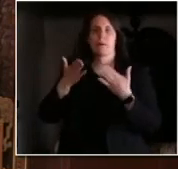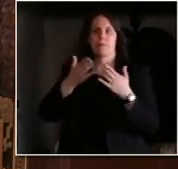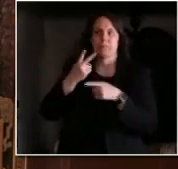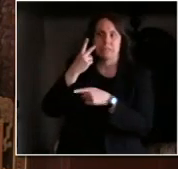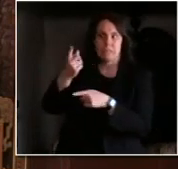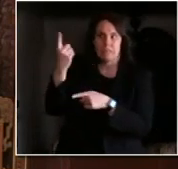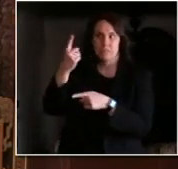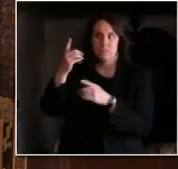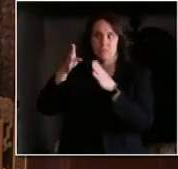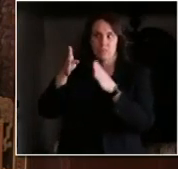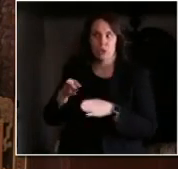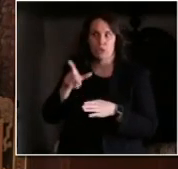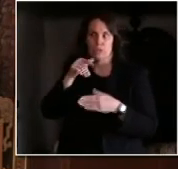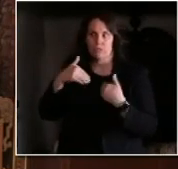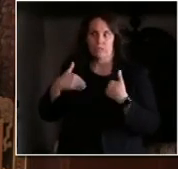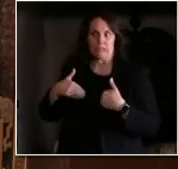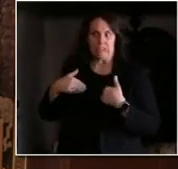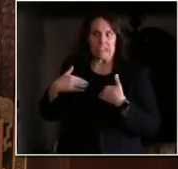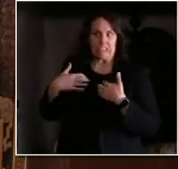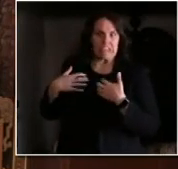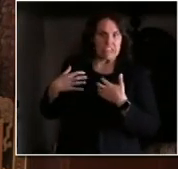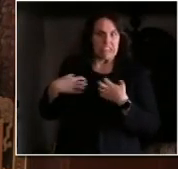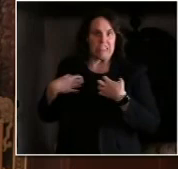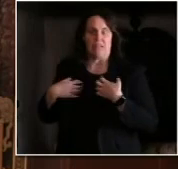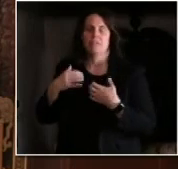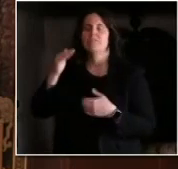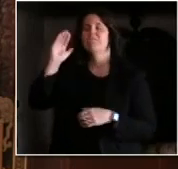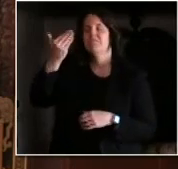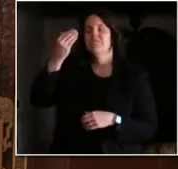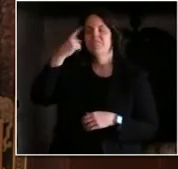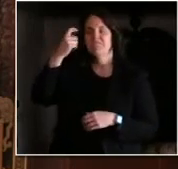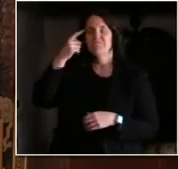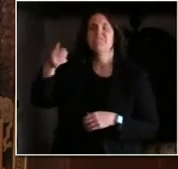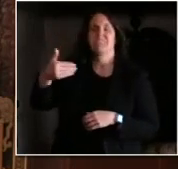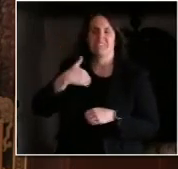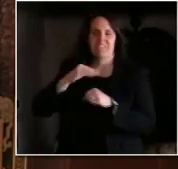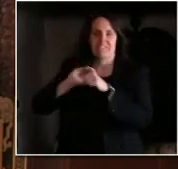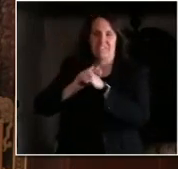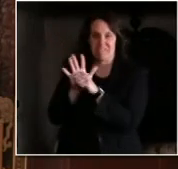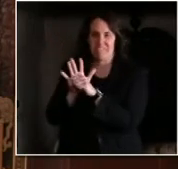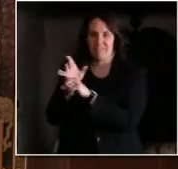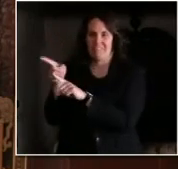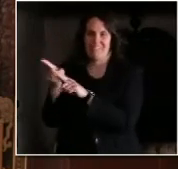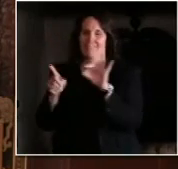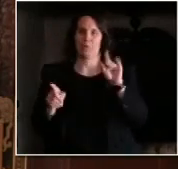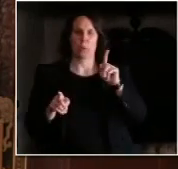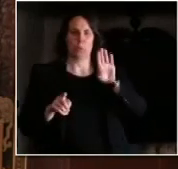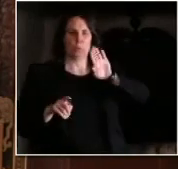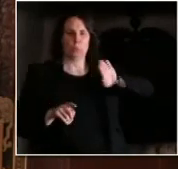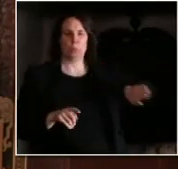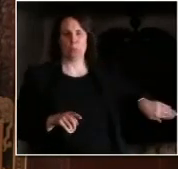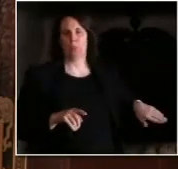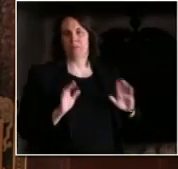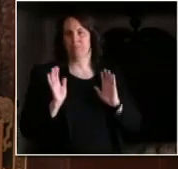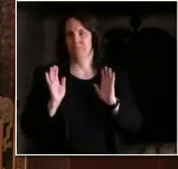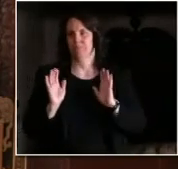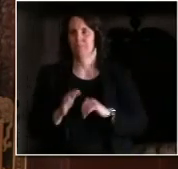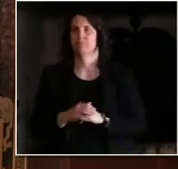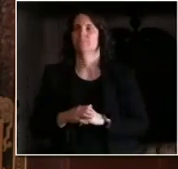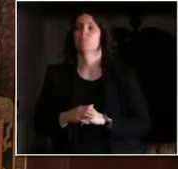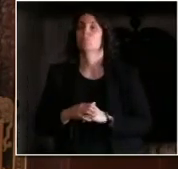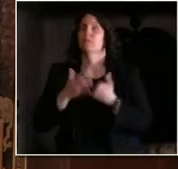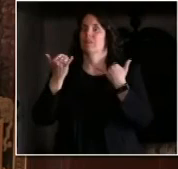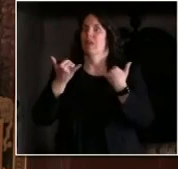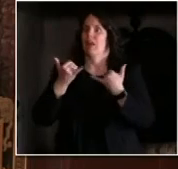of suspicion for COVID-19 and now that the capacity is better it's not only can they but they should think about testing for COVID-19